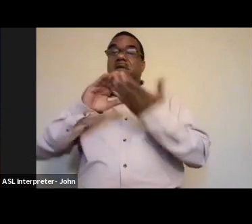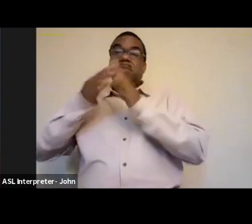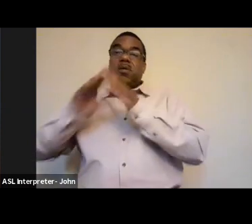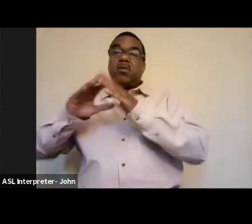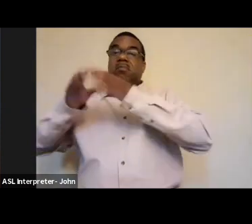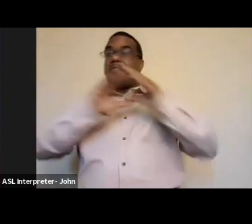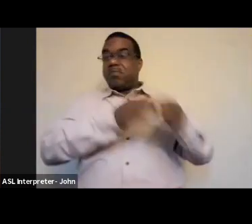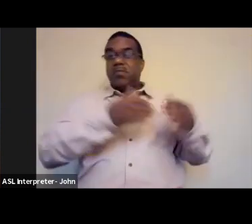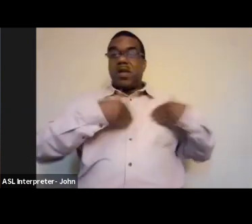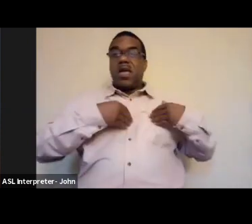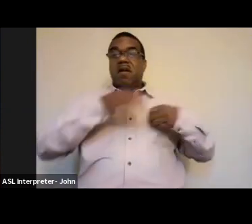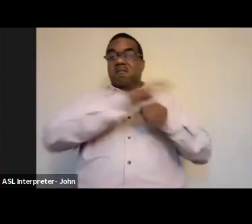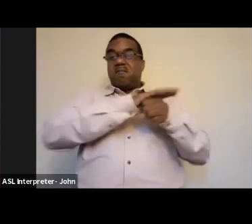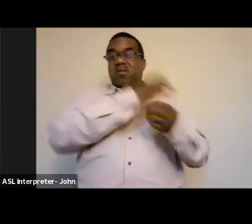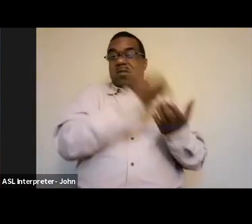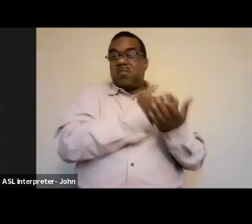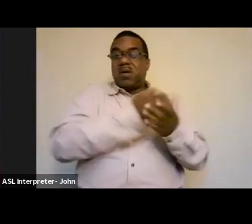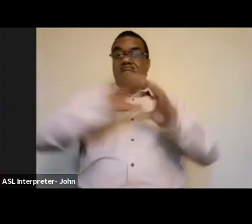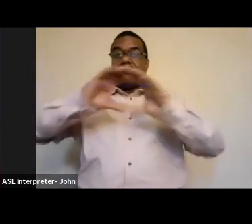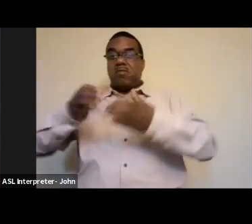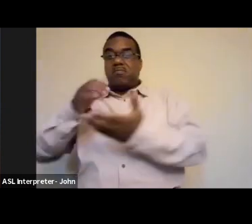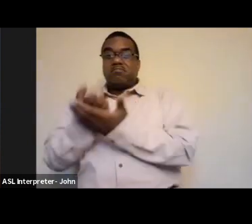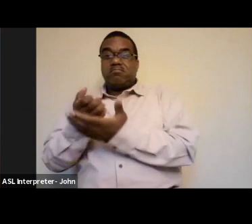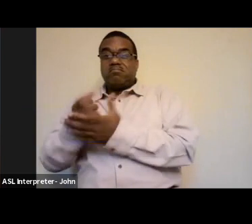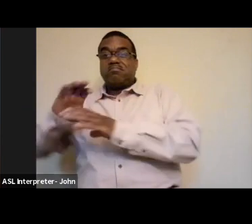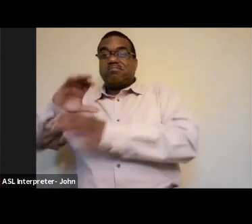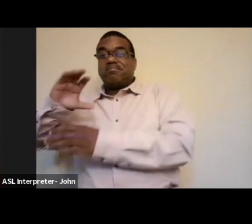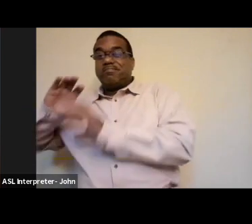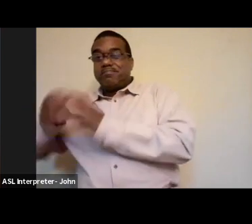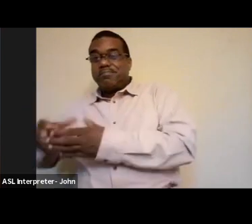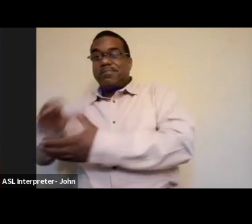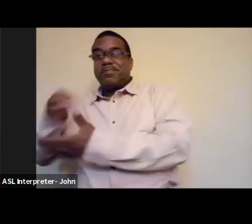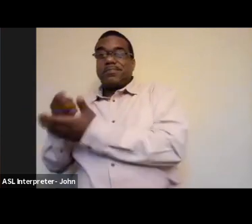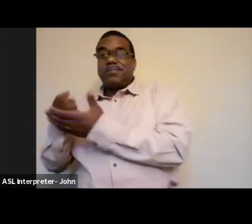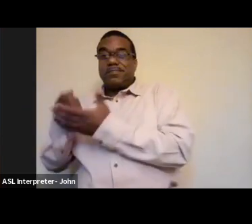these local economies locally made products and systems.